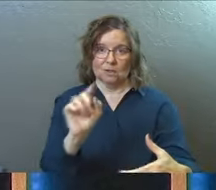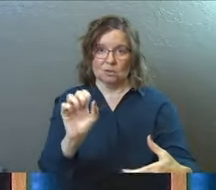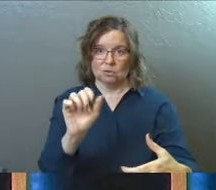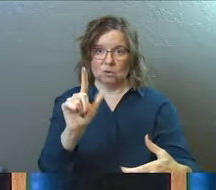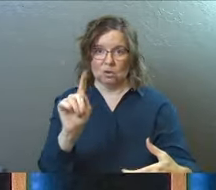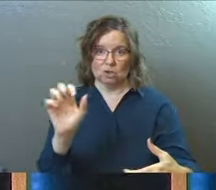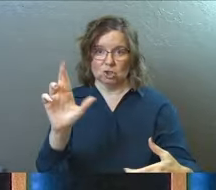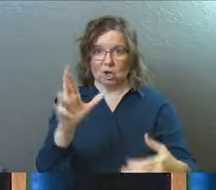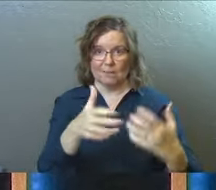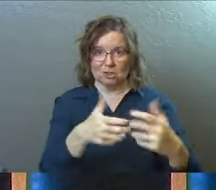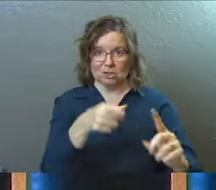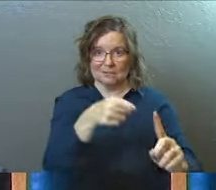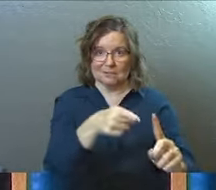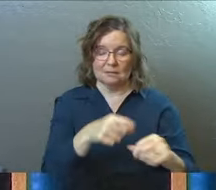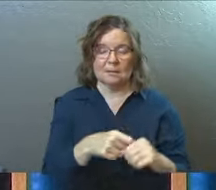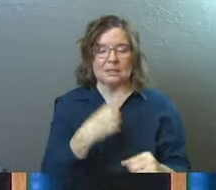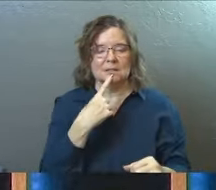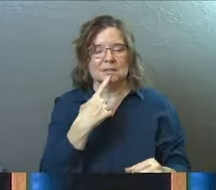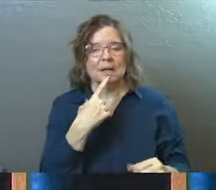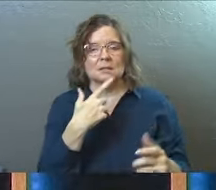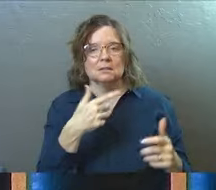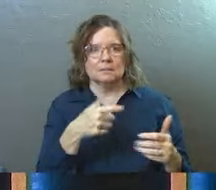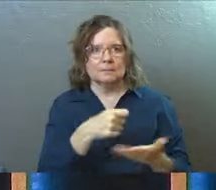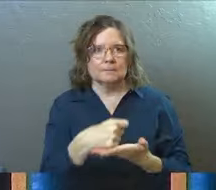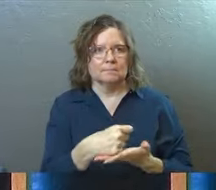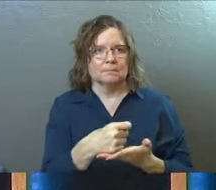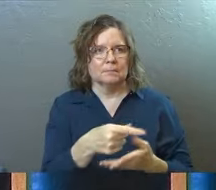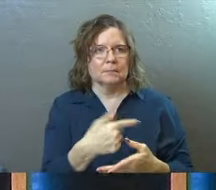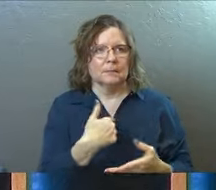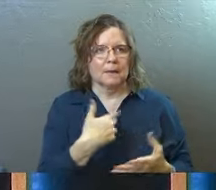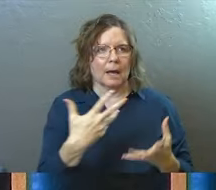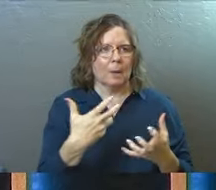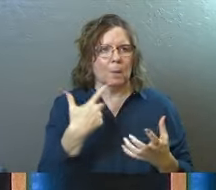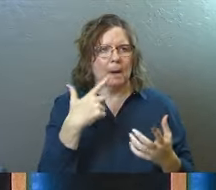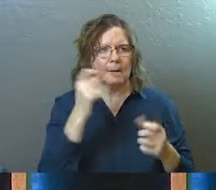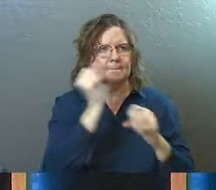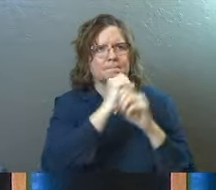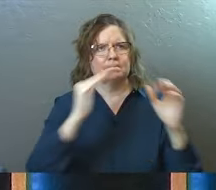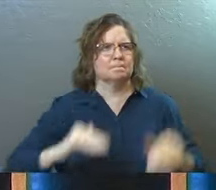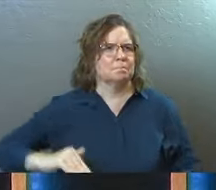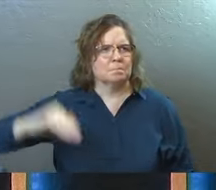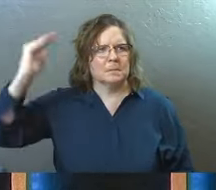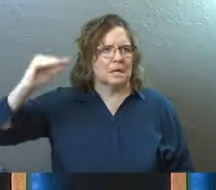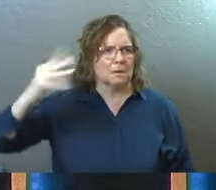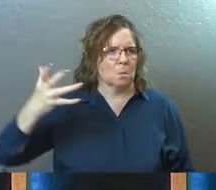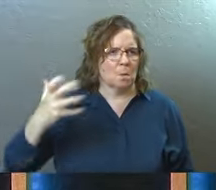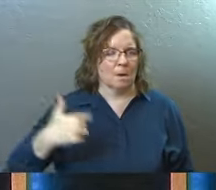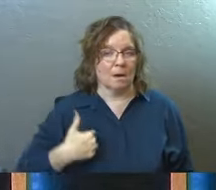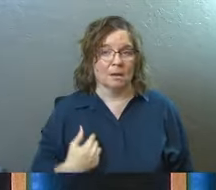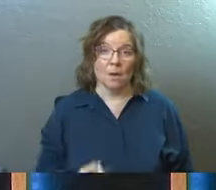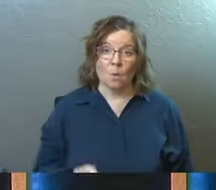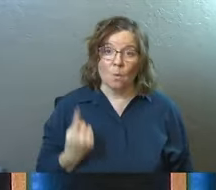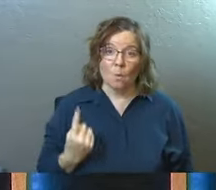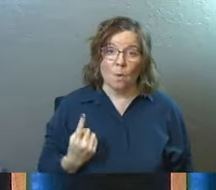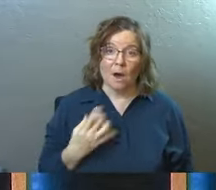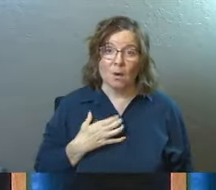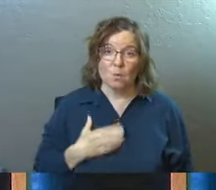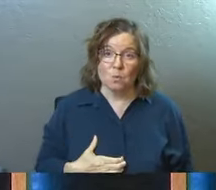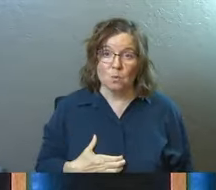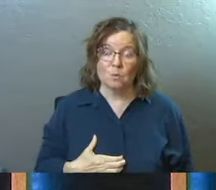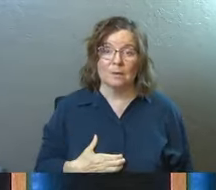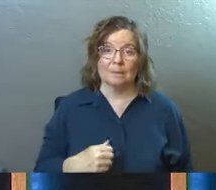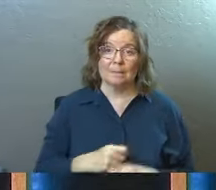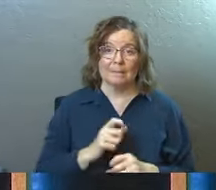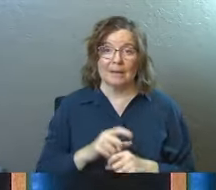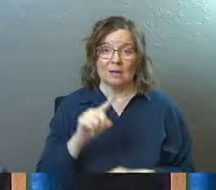best written things ever. He says what? I want to be big. He has one big wish that